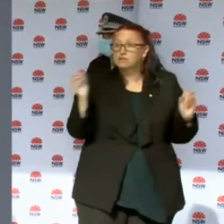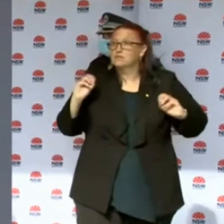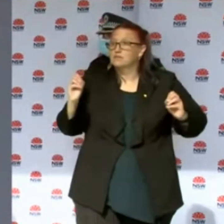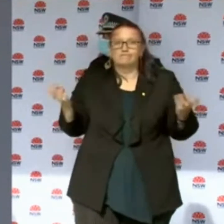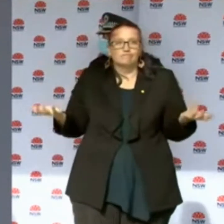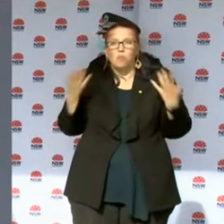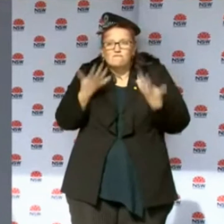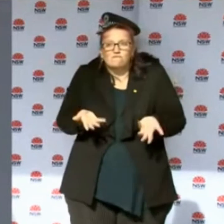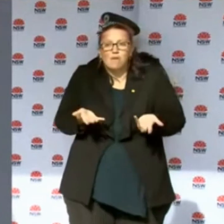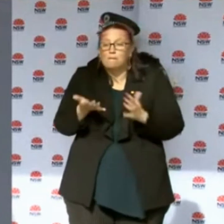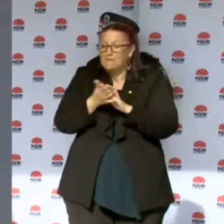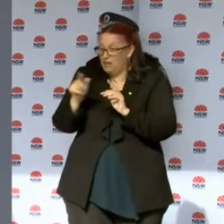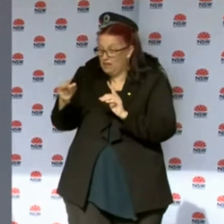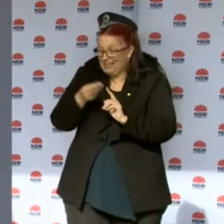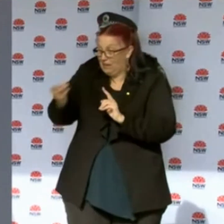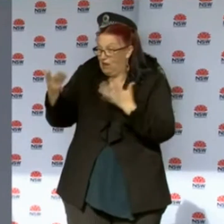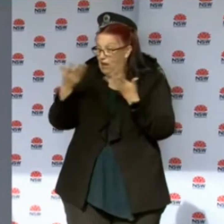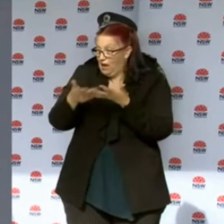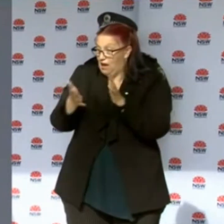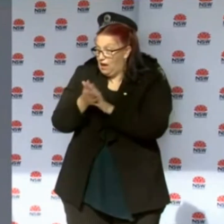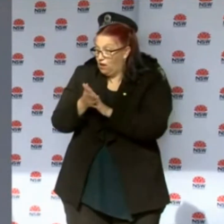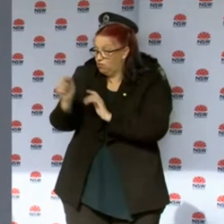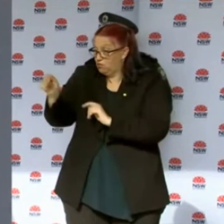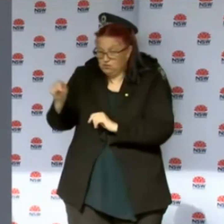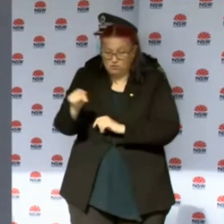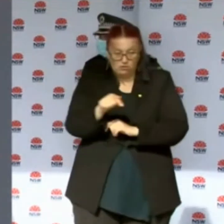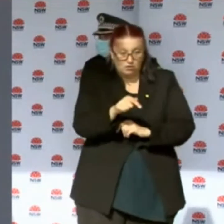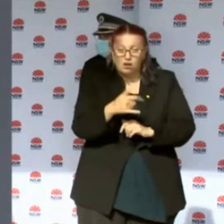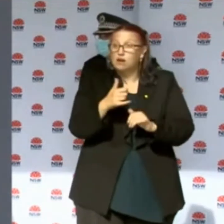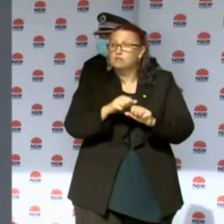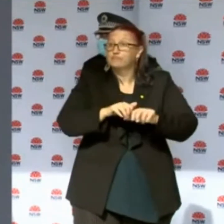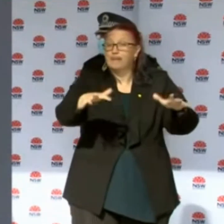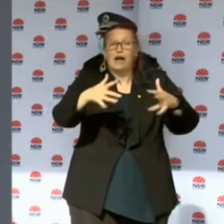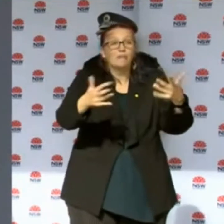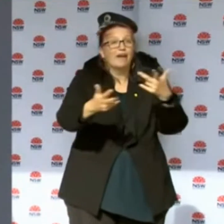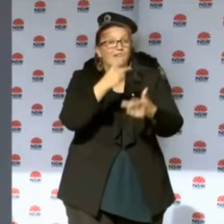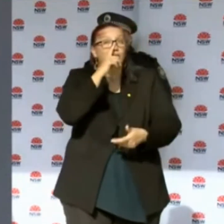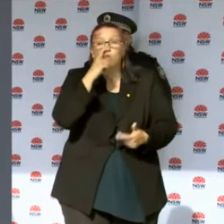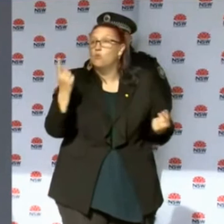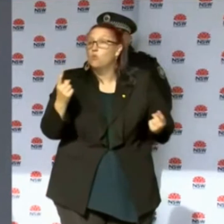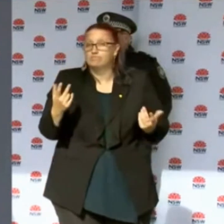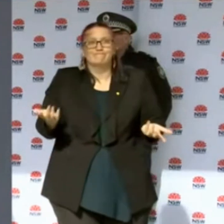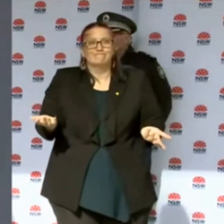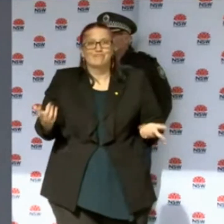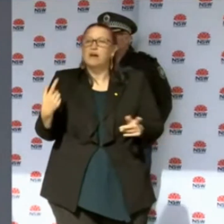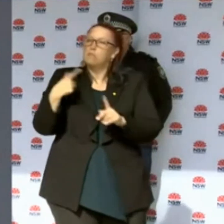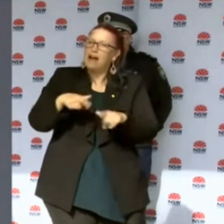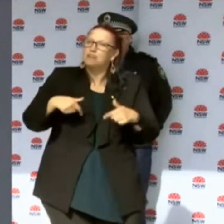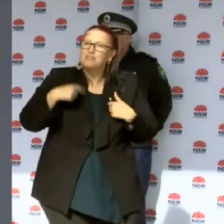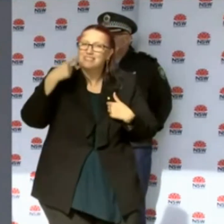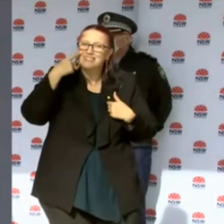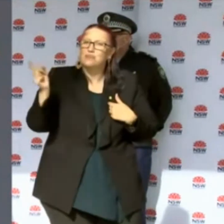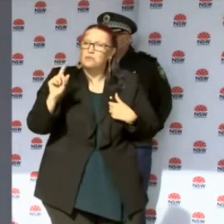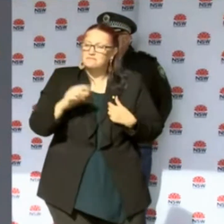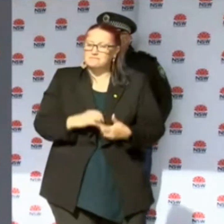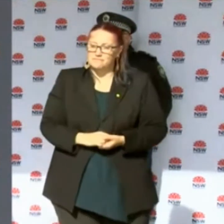links have established. And therefore, that is the reason for the concern, as well as the fact that we have seen transmission in